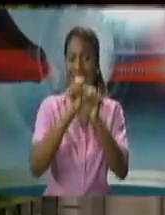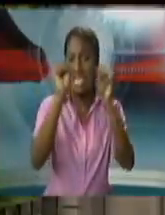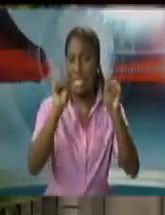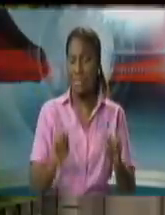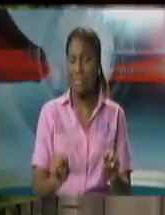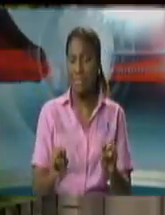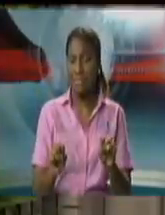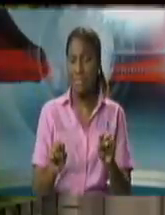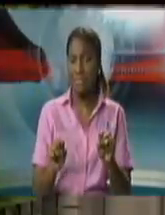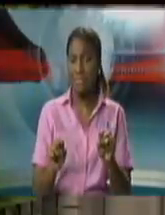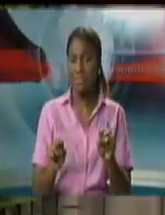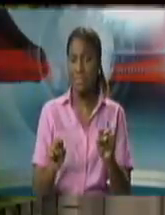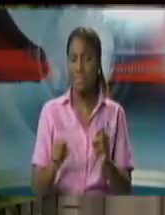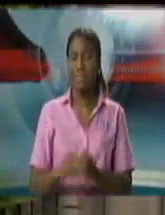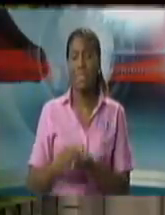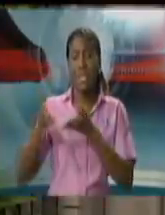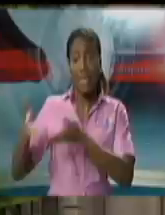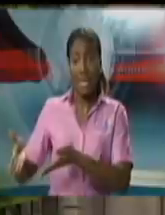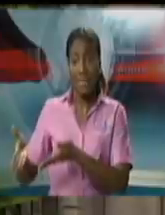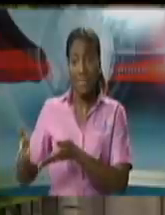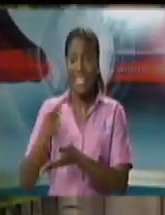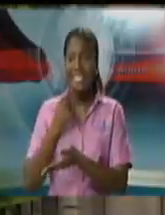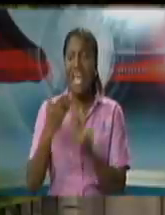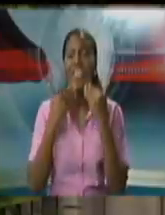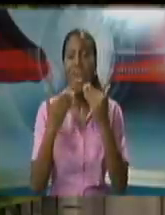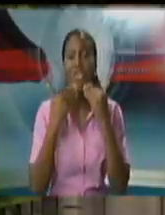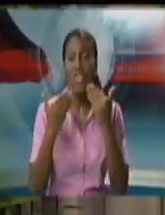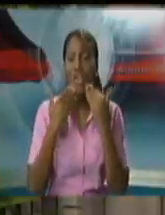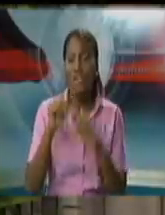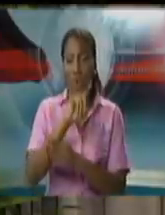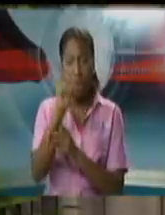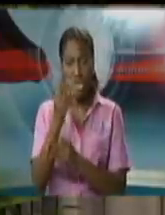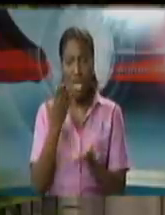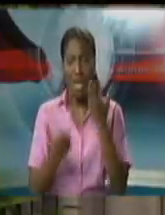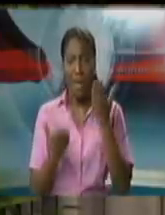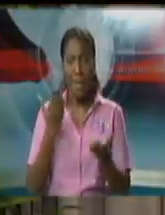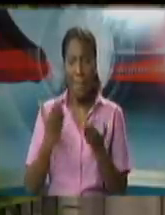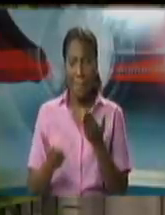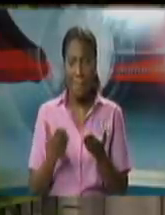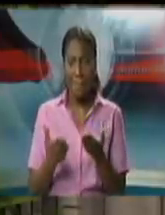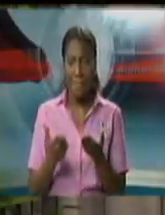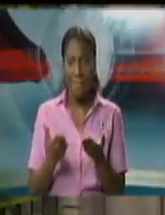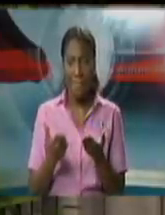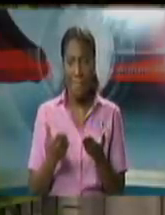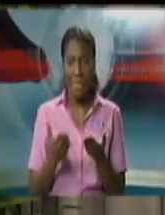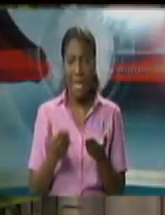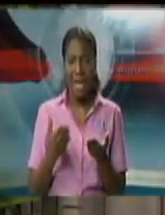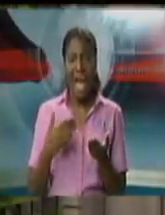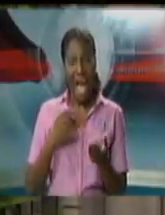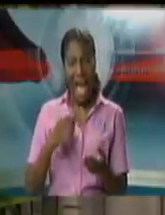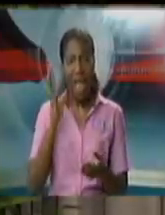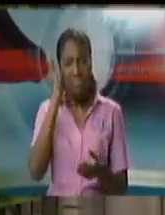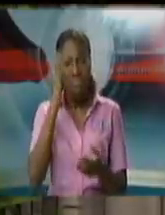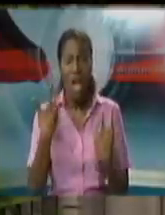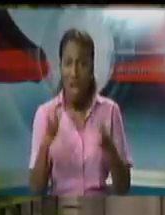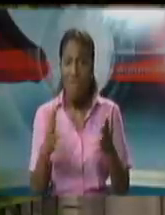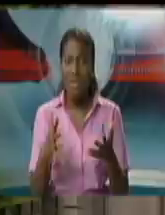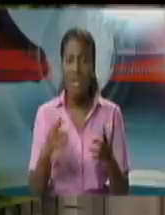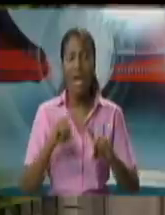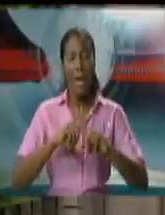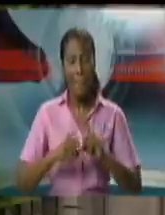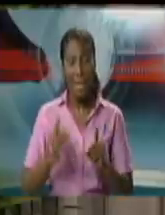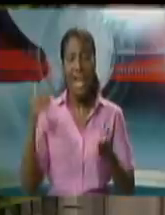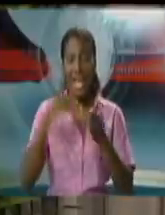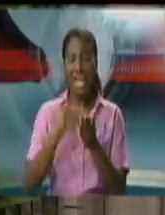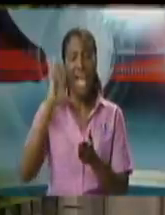um perhaps um you tuned in a little bit late or maybe i wasn't as clear as possible um issue number five that i came to treat